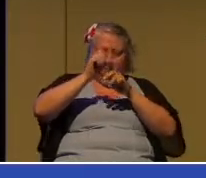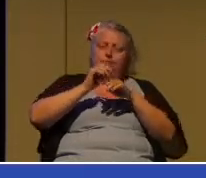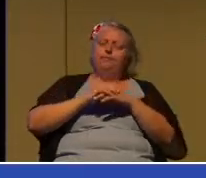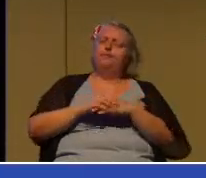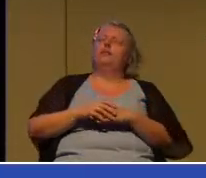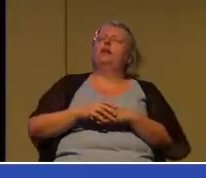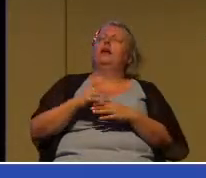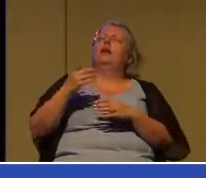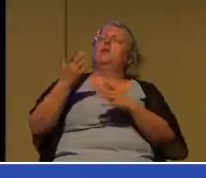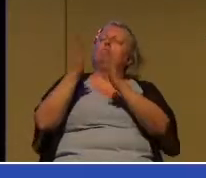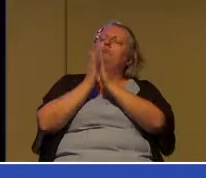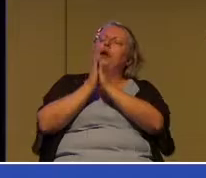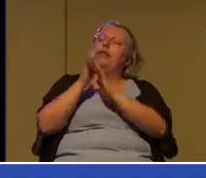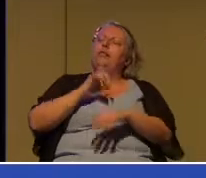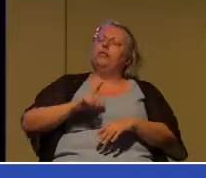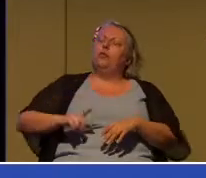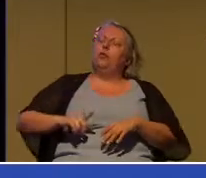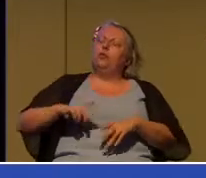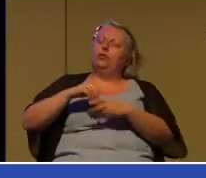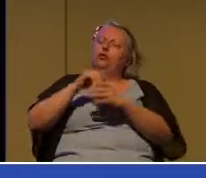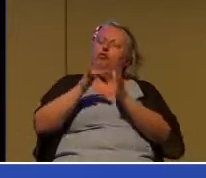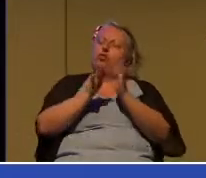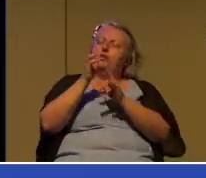Jesus' name. Amen. Amen.